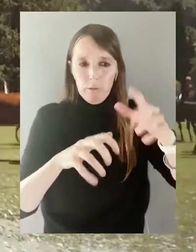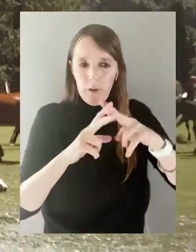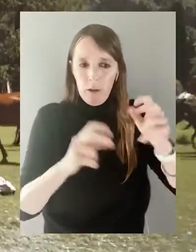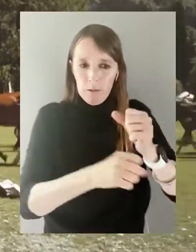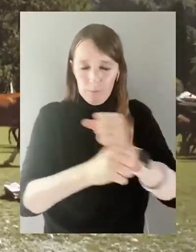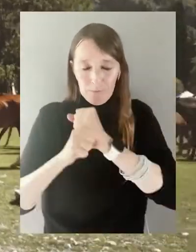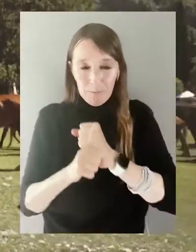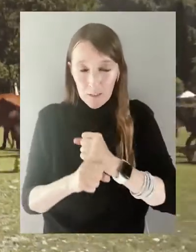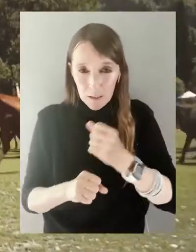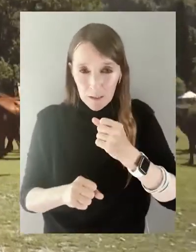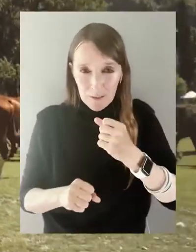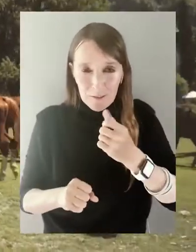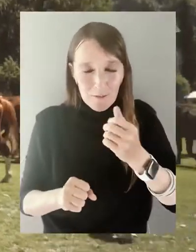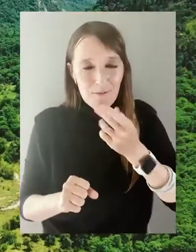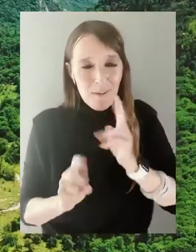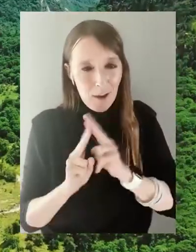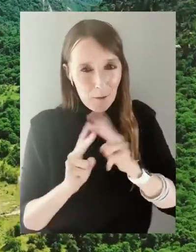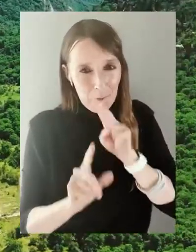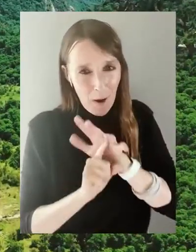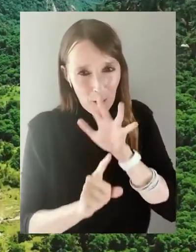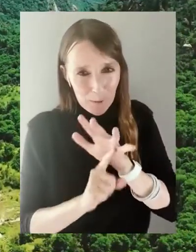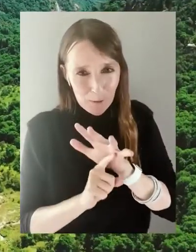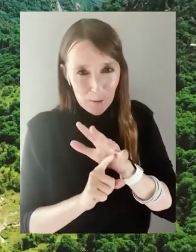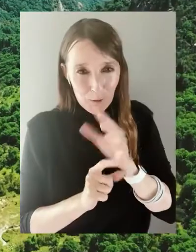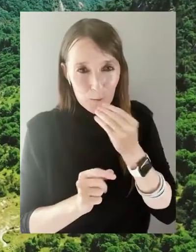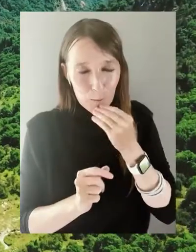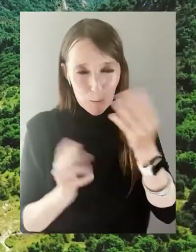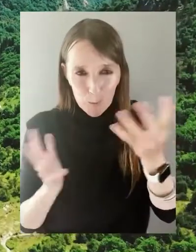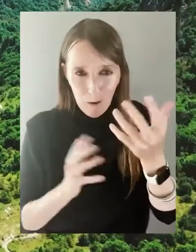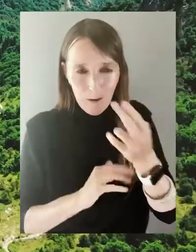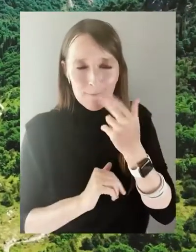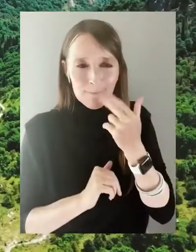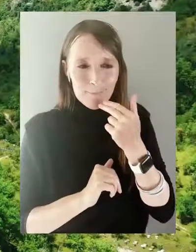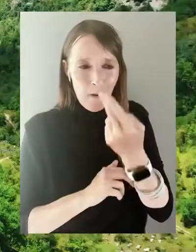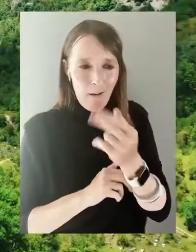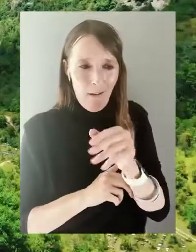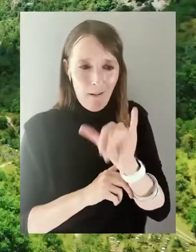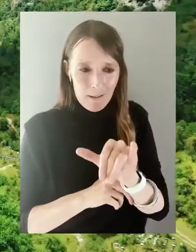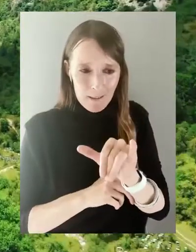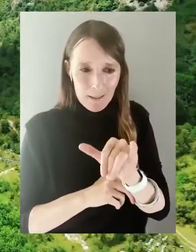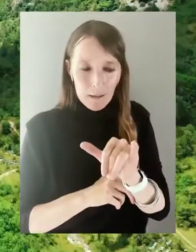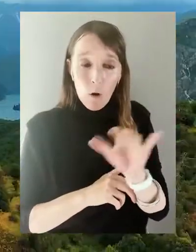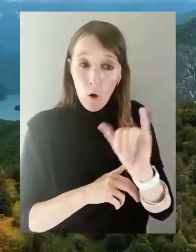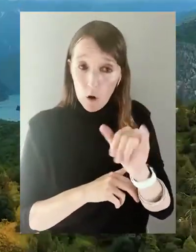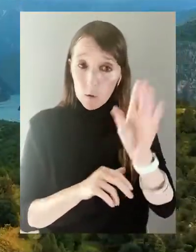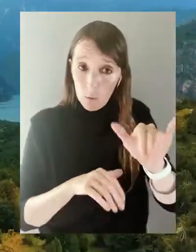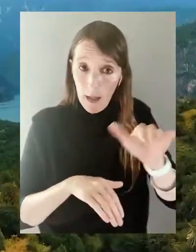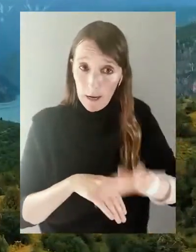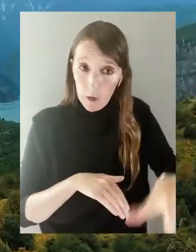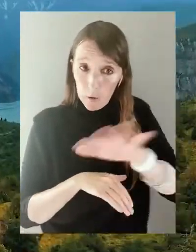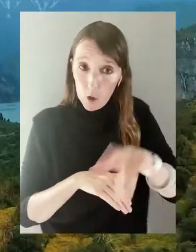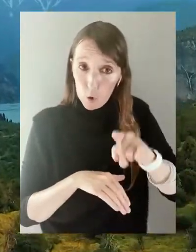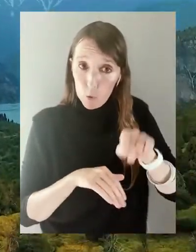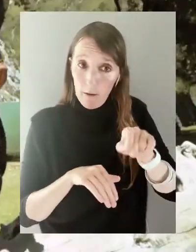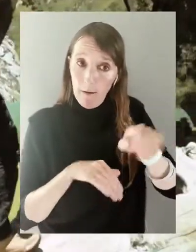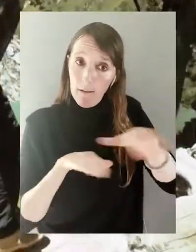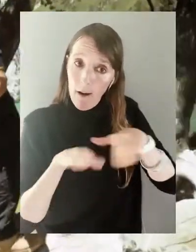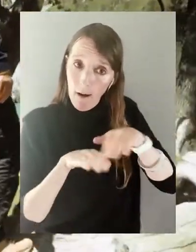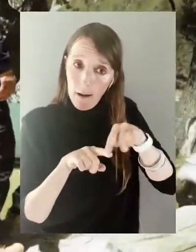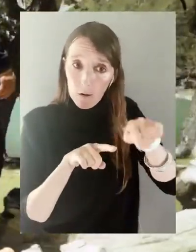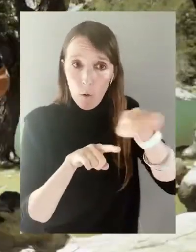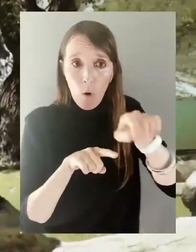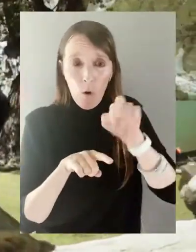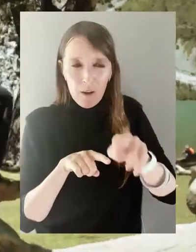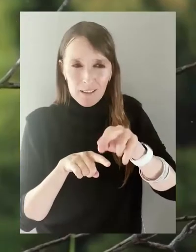of plants and animals. Sarichilek honey is very popular and one of the best honeys in Kyrgyzstan. There are